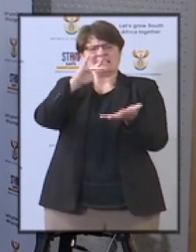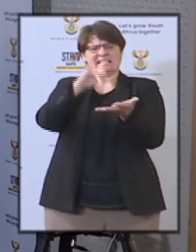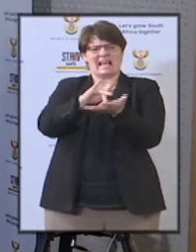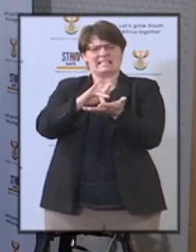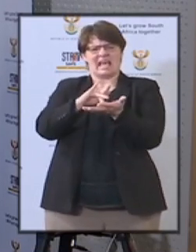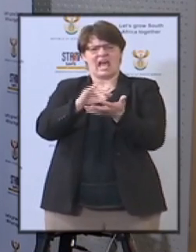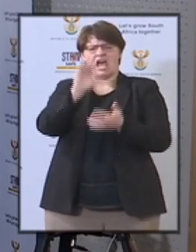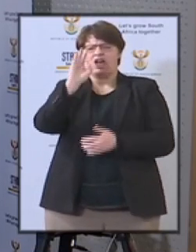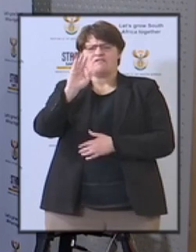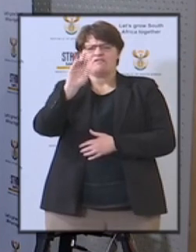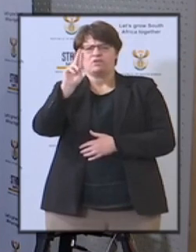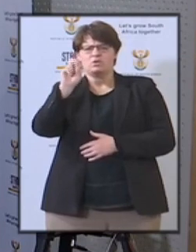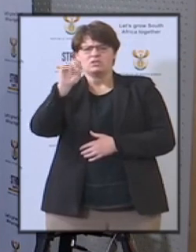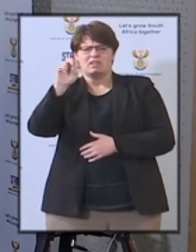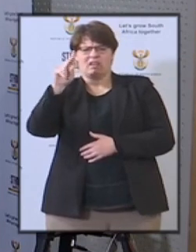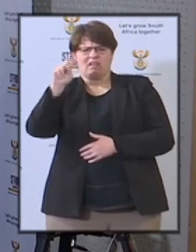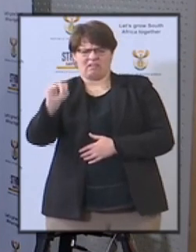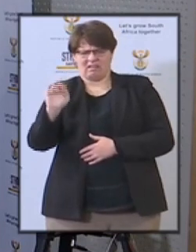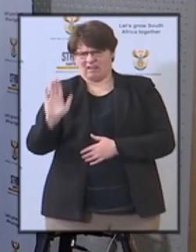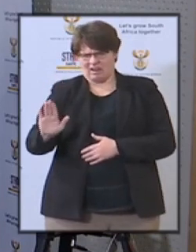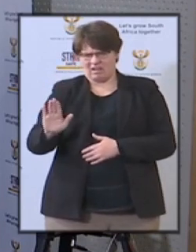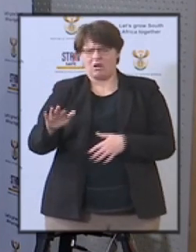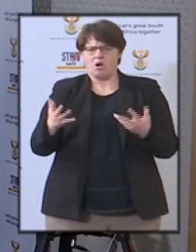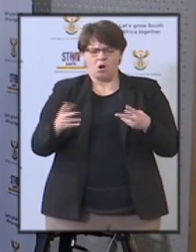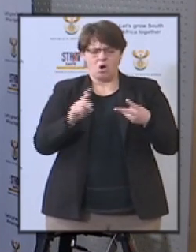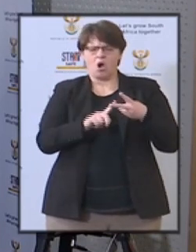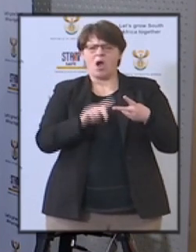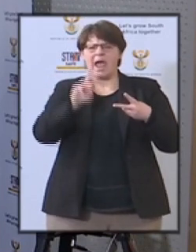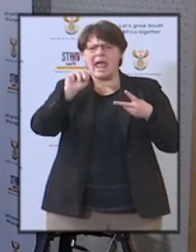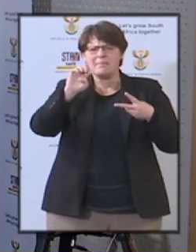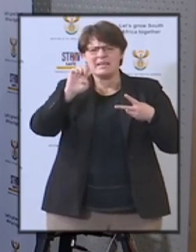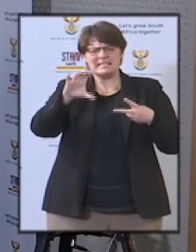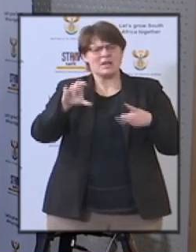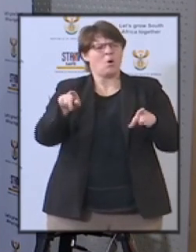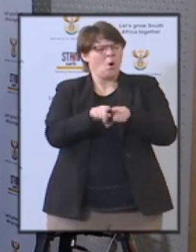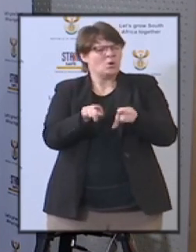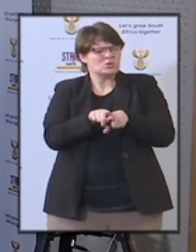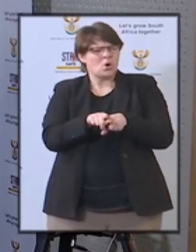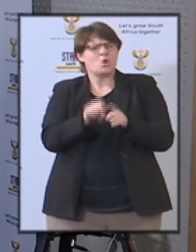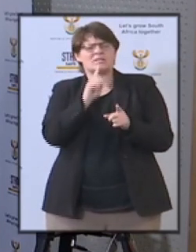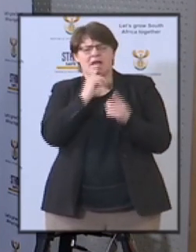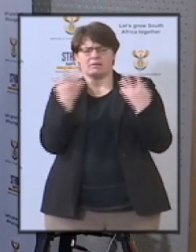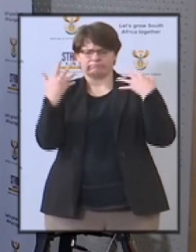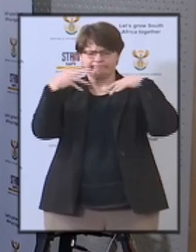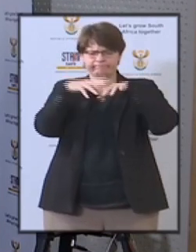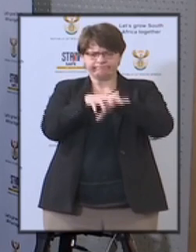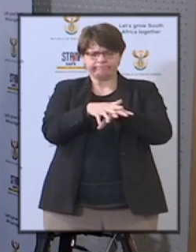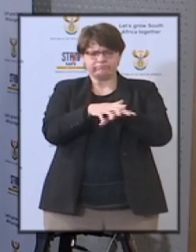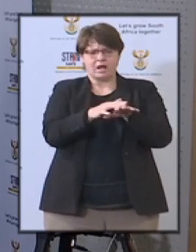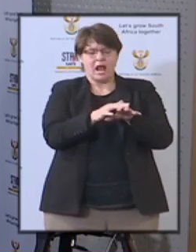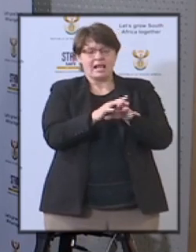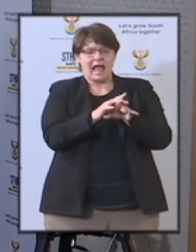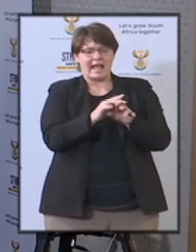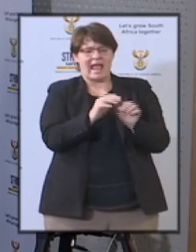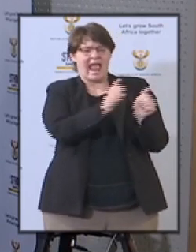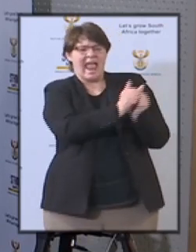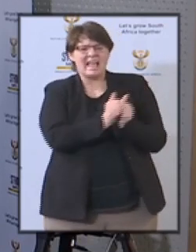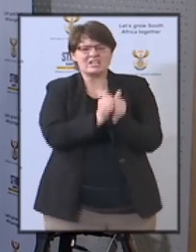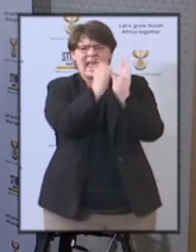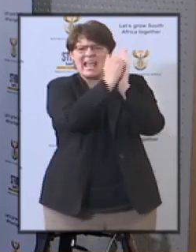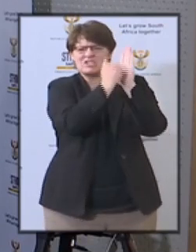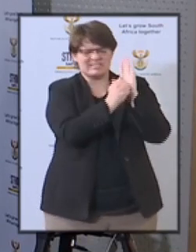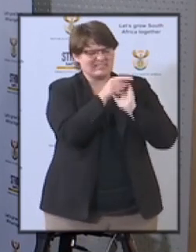the anc um nec also spoke about uh amalgamating different law enforcement agencies